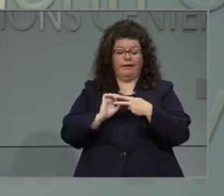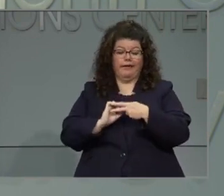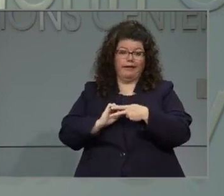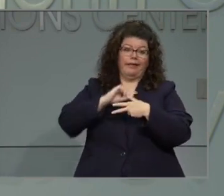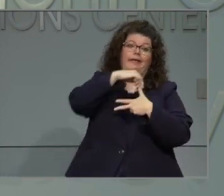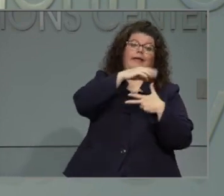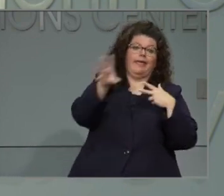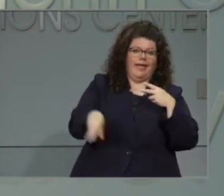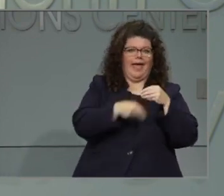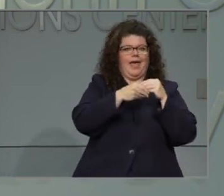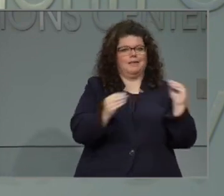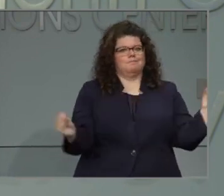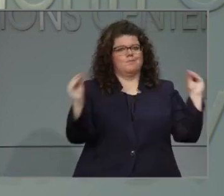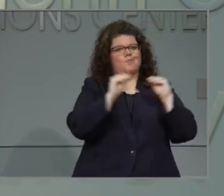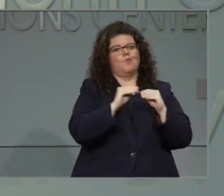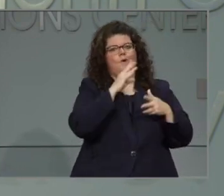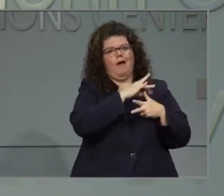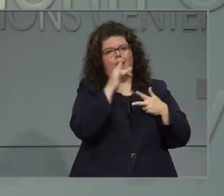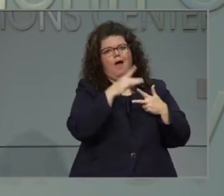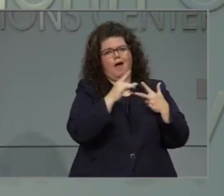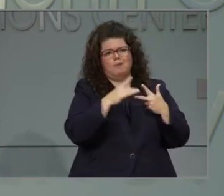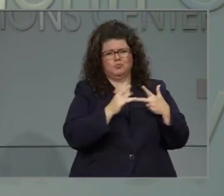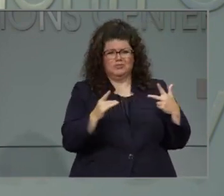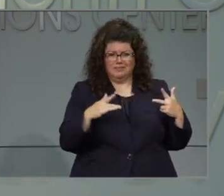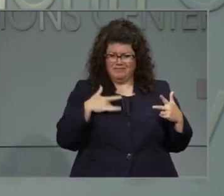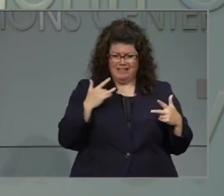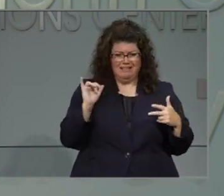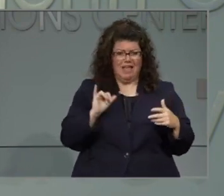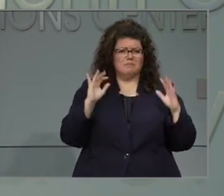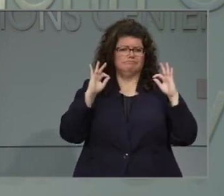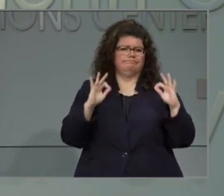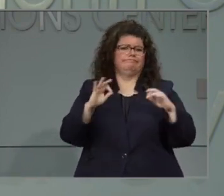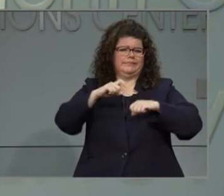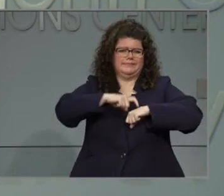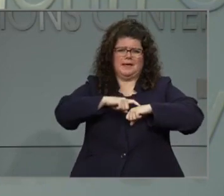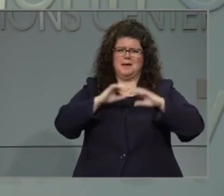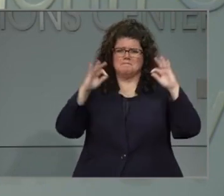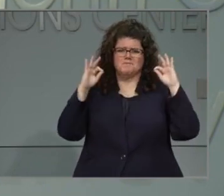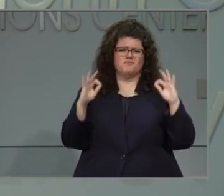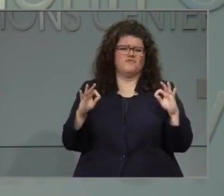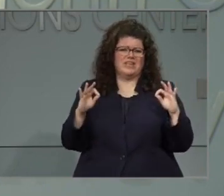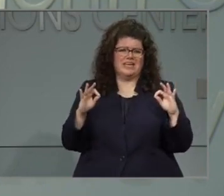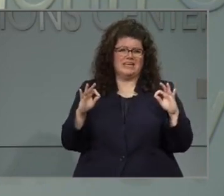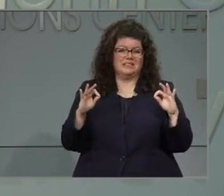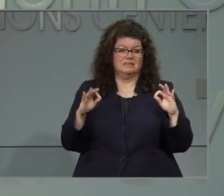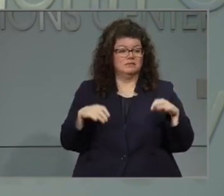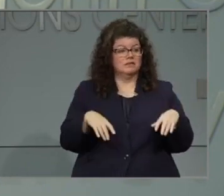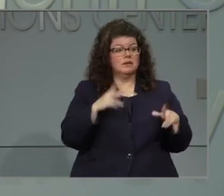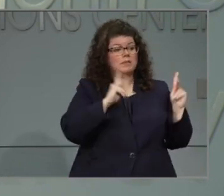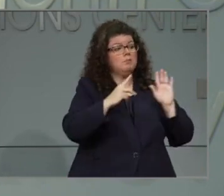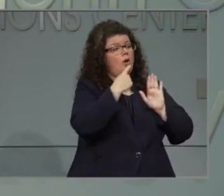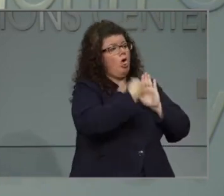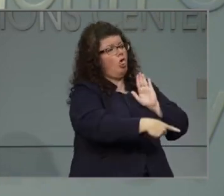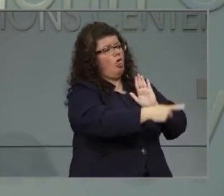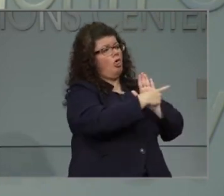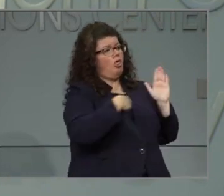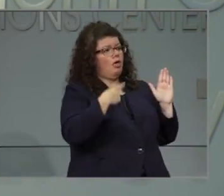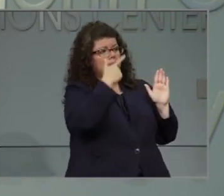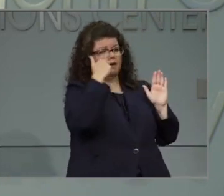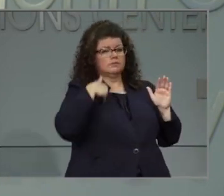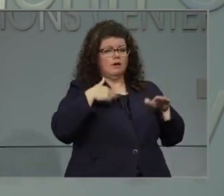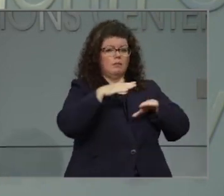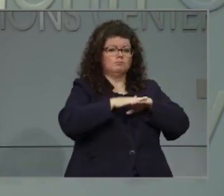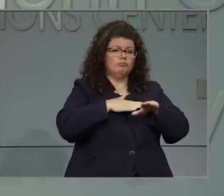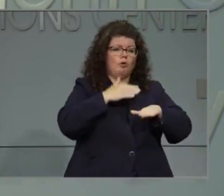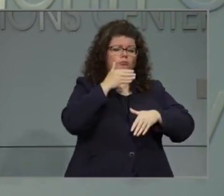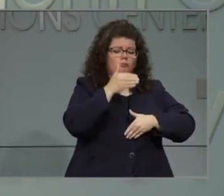think that this is the right move at the right time. If I'm criticized for being too cautious, it's because we are